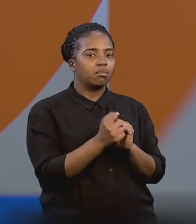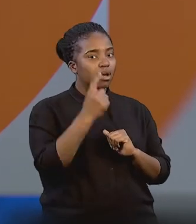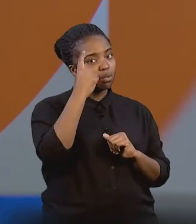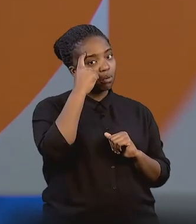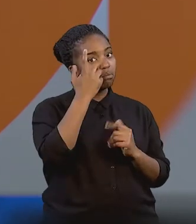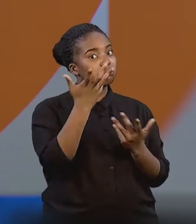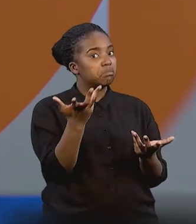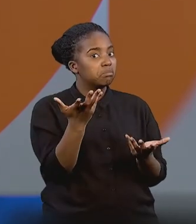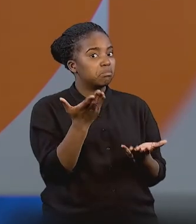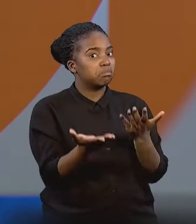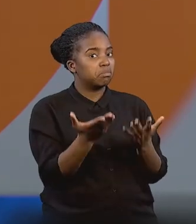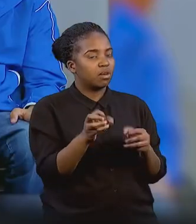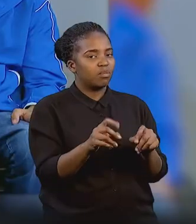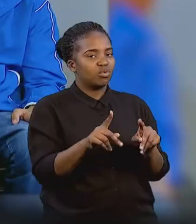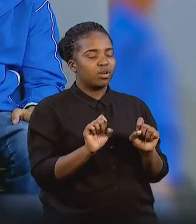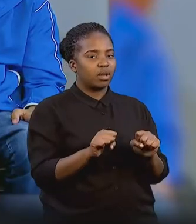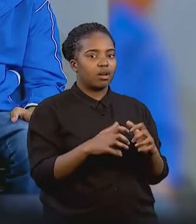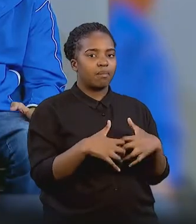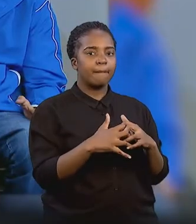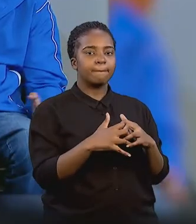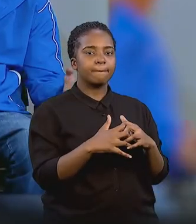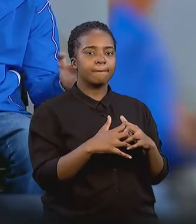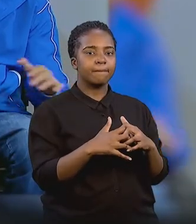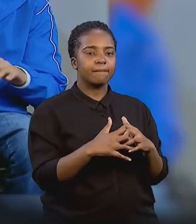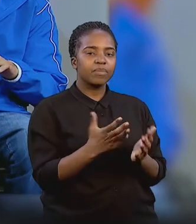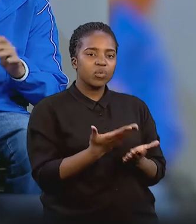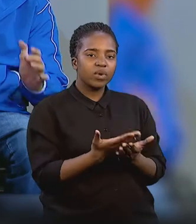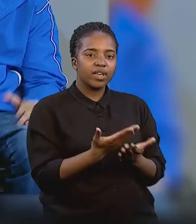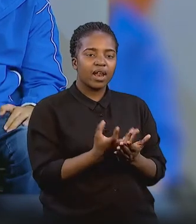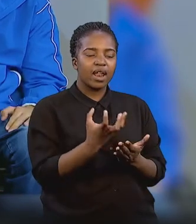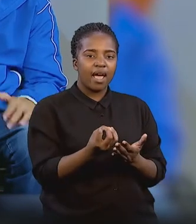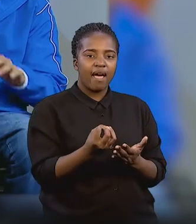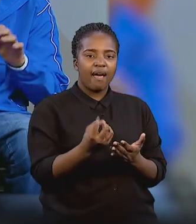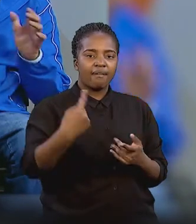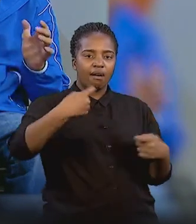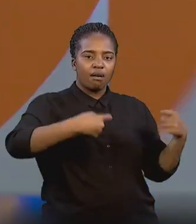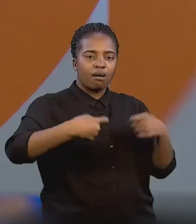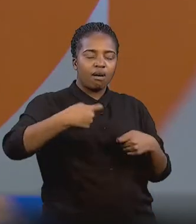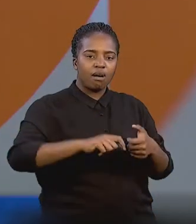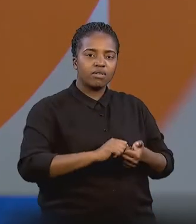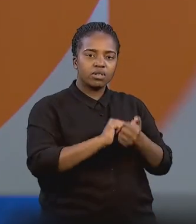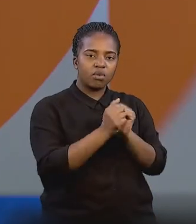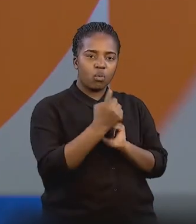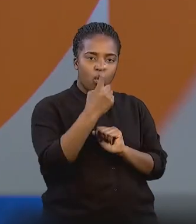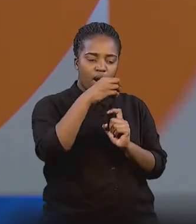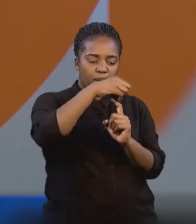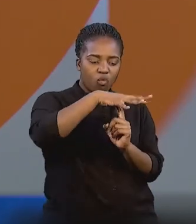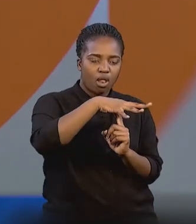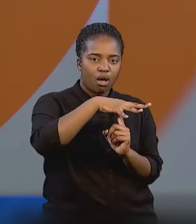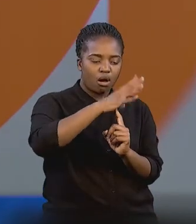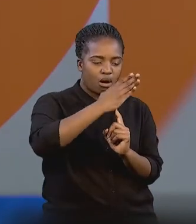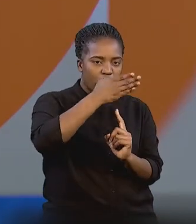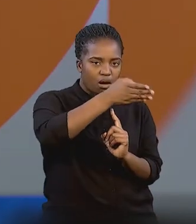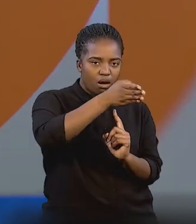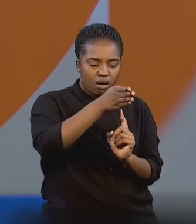thought maybe there's an opportunity to create a foundation where we could have all sports sit under one umbrella and